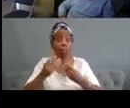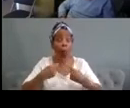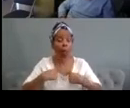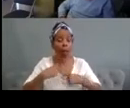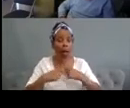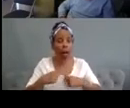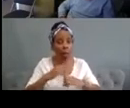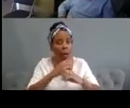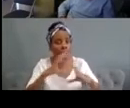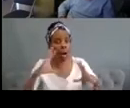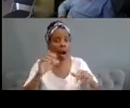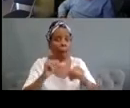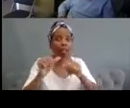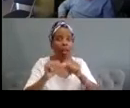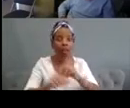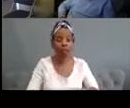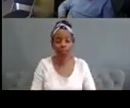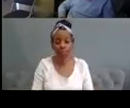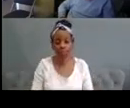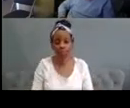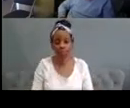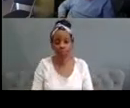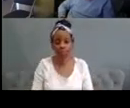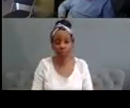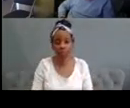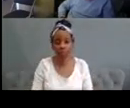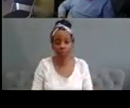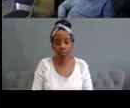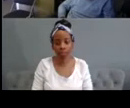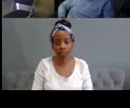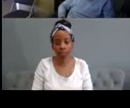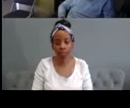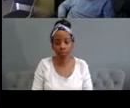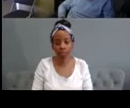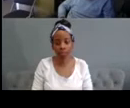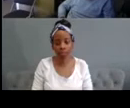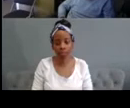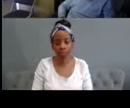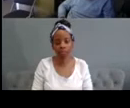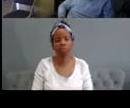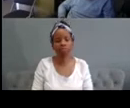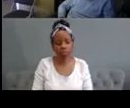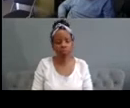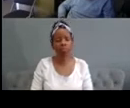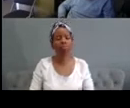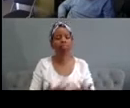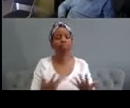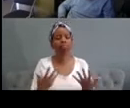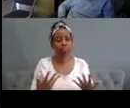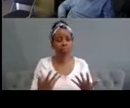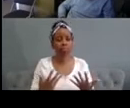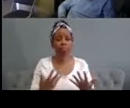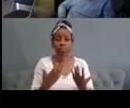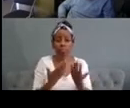i think we also need opportunities to experience and acknowledge that when we work across neurological types